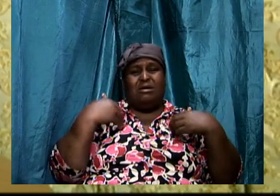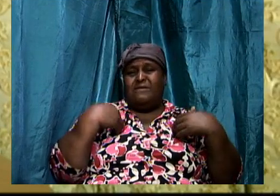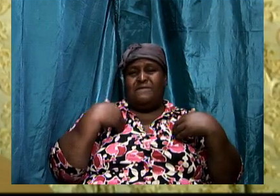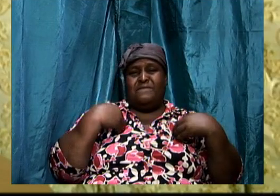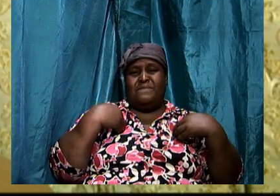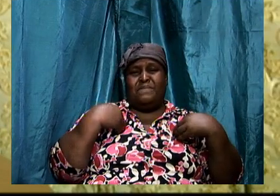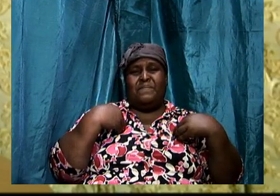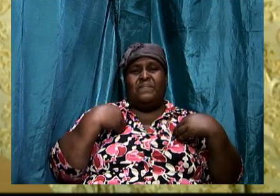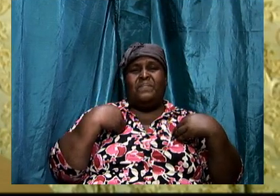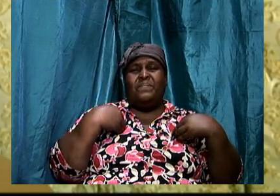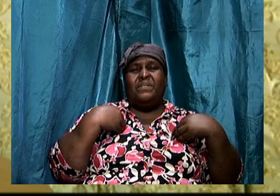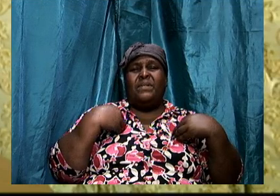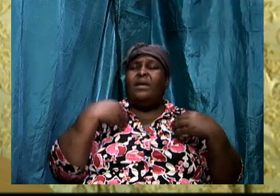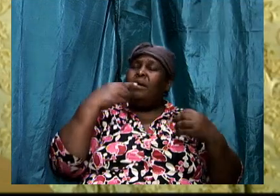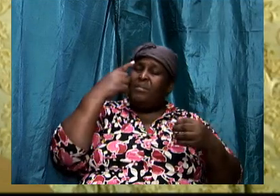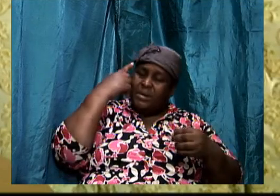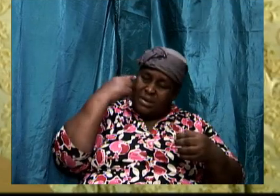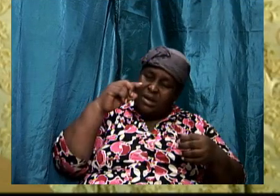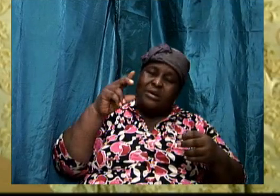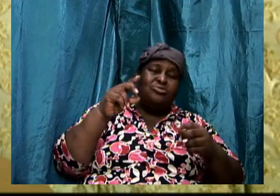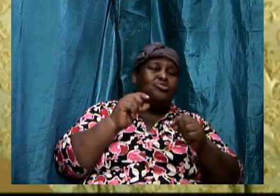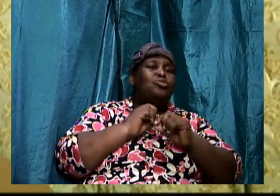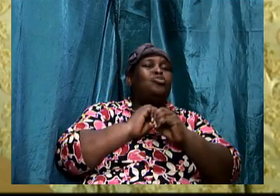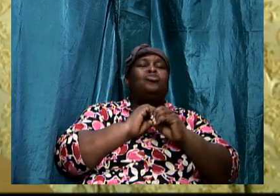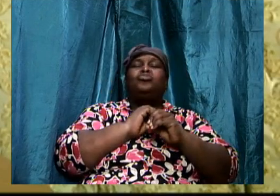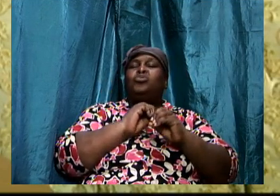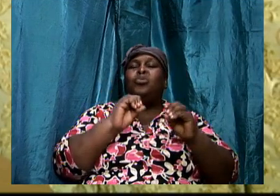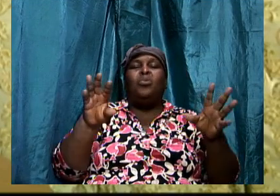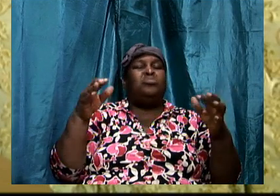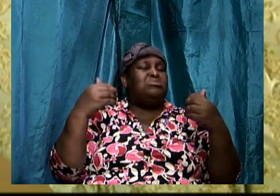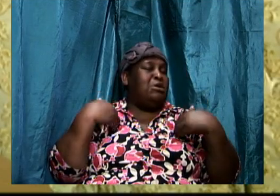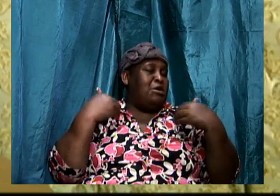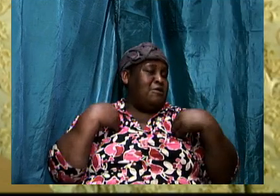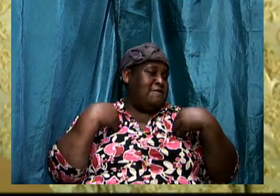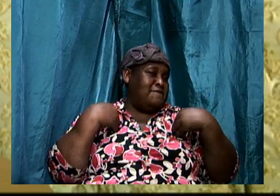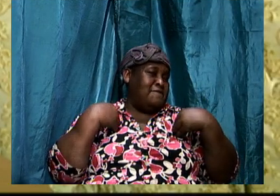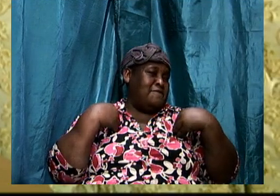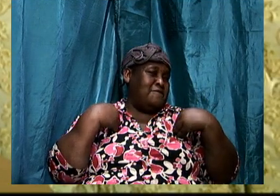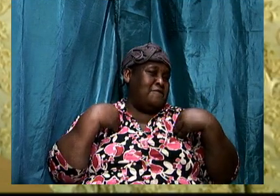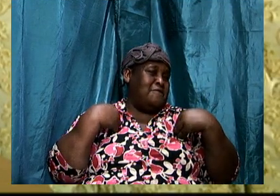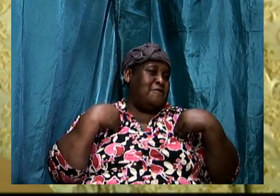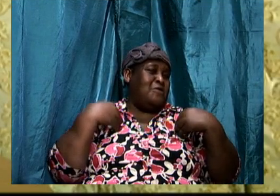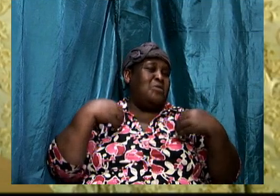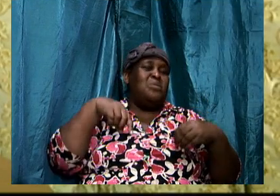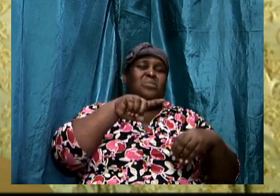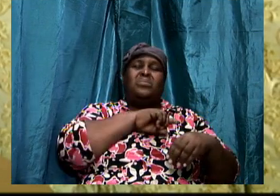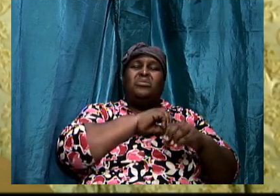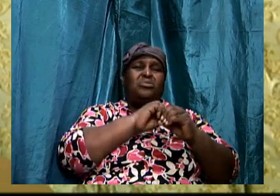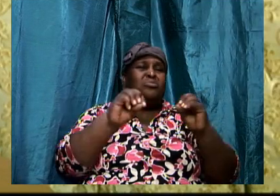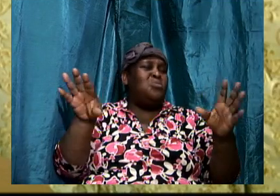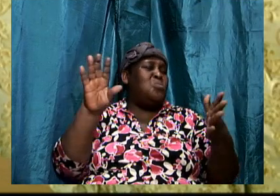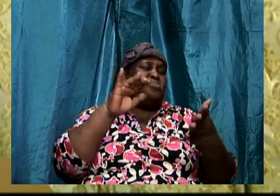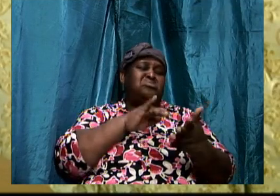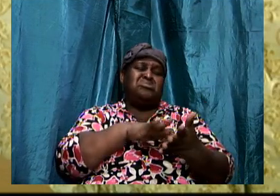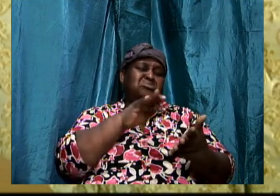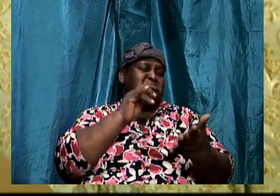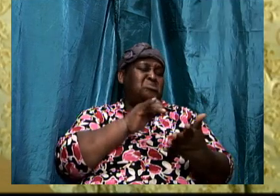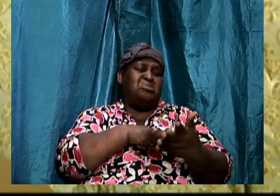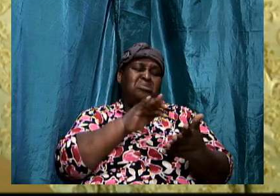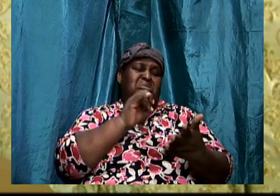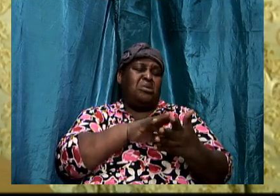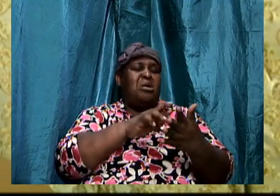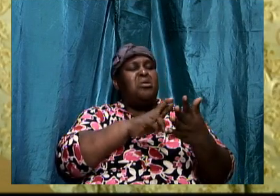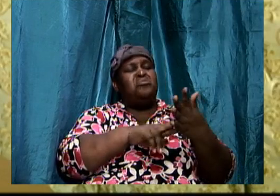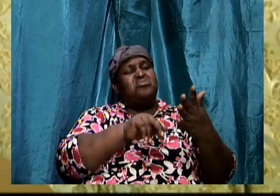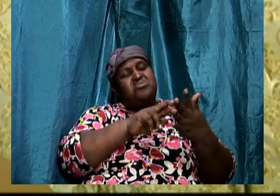we do not have, we do not read, we do not absorb,